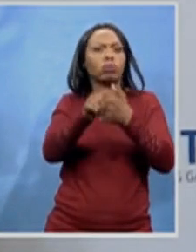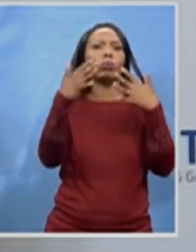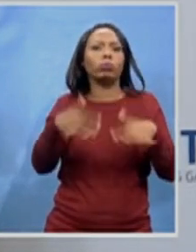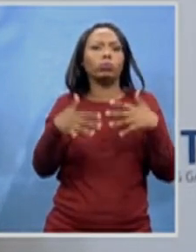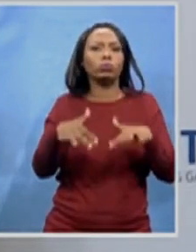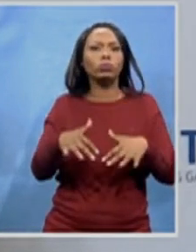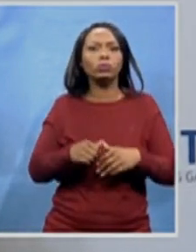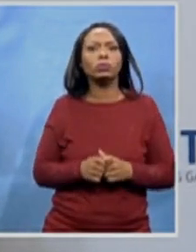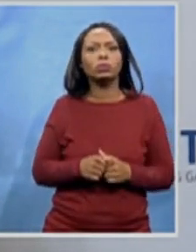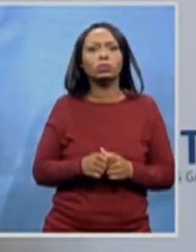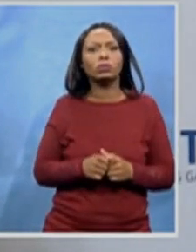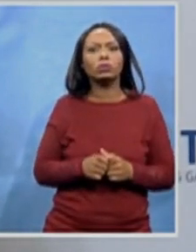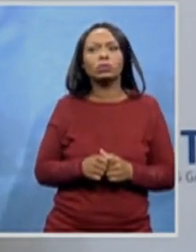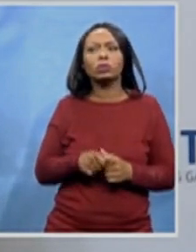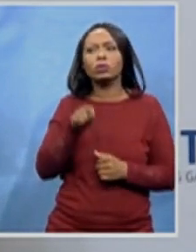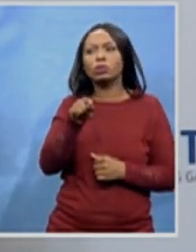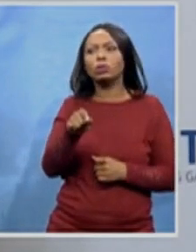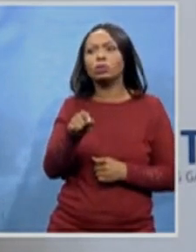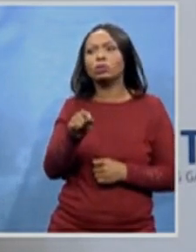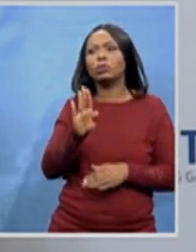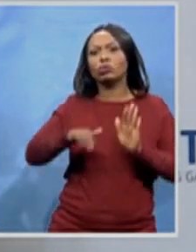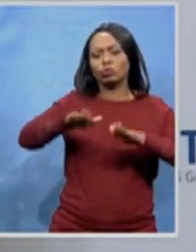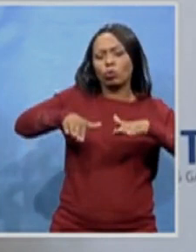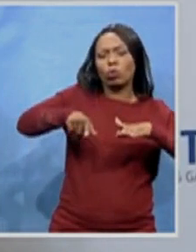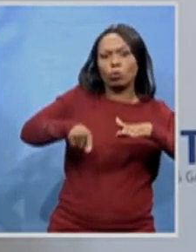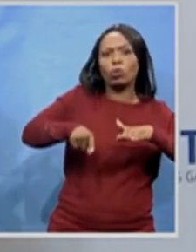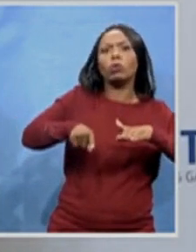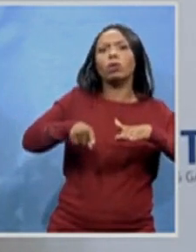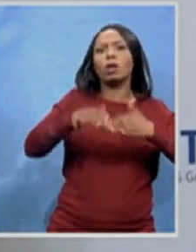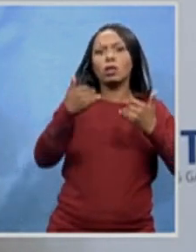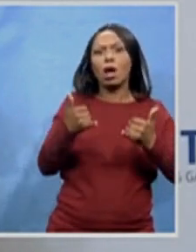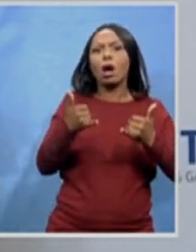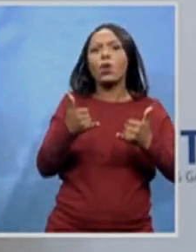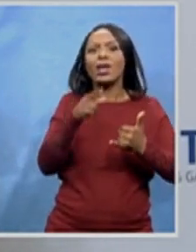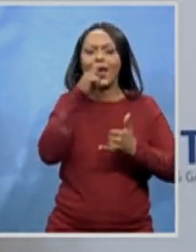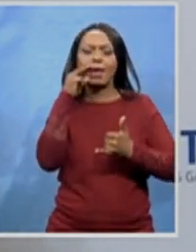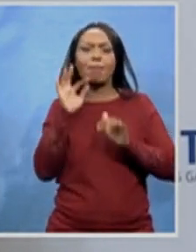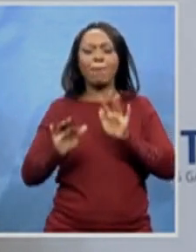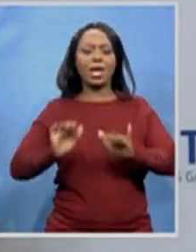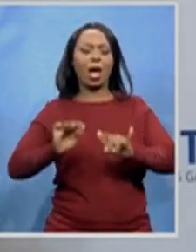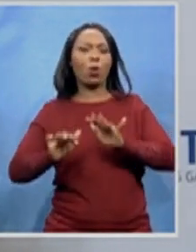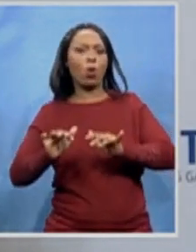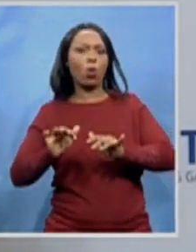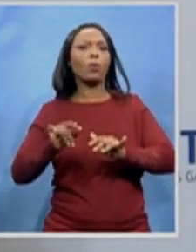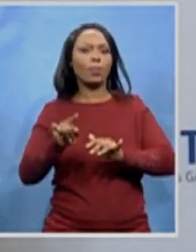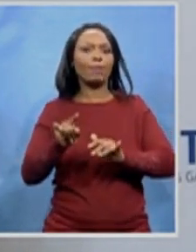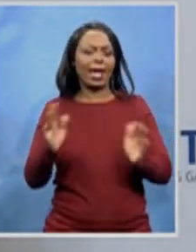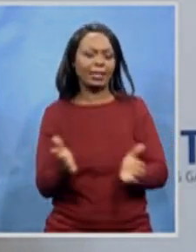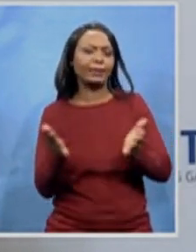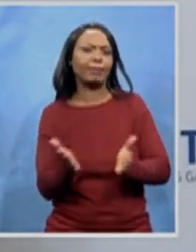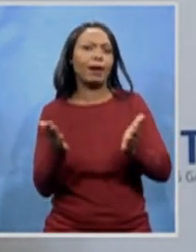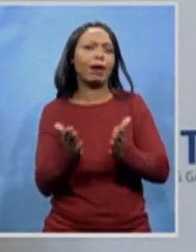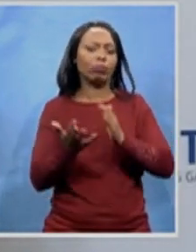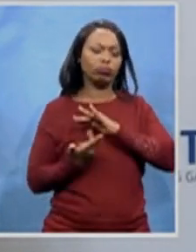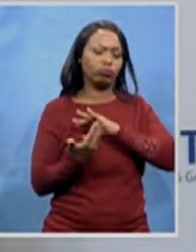now as Amapian, a sound that inspired individuals to narrate their day-to